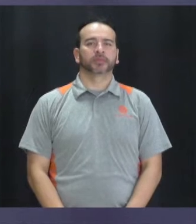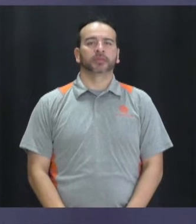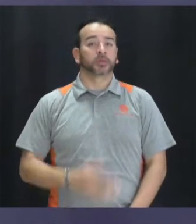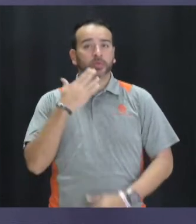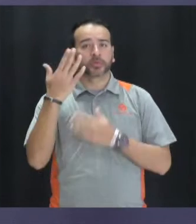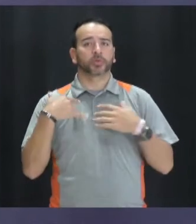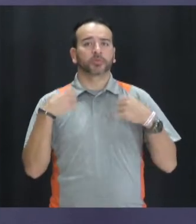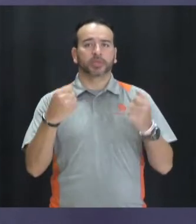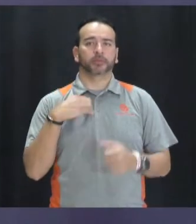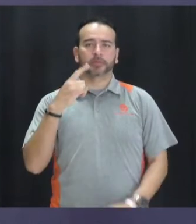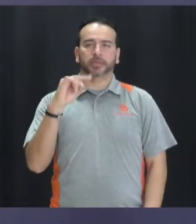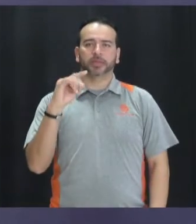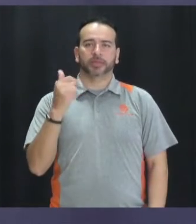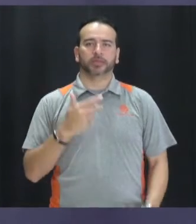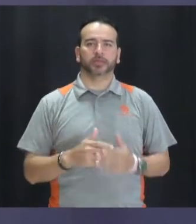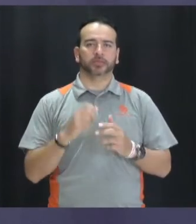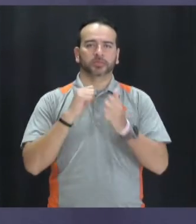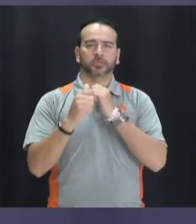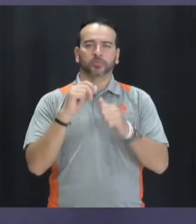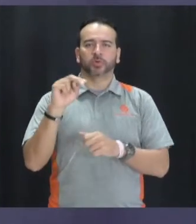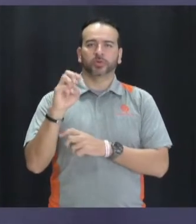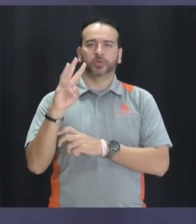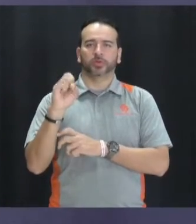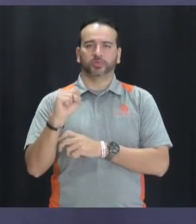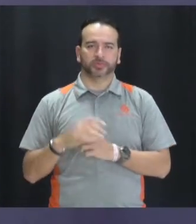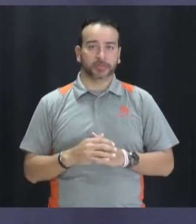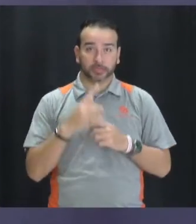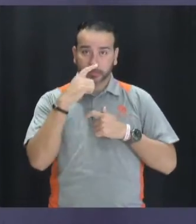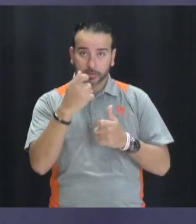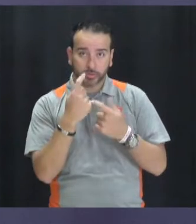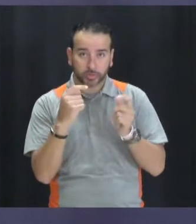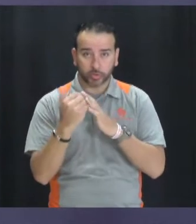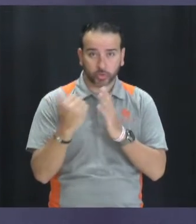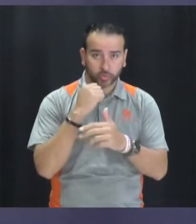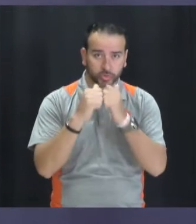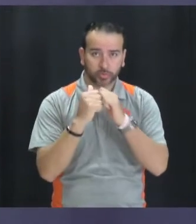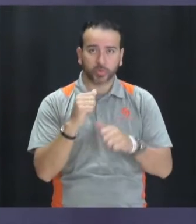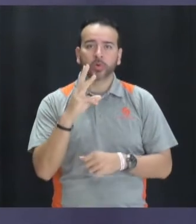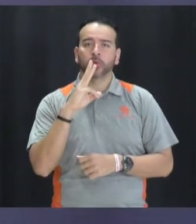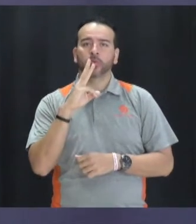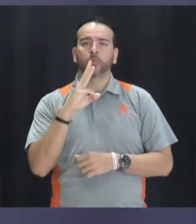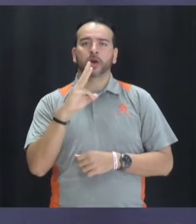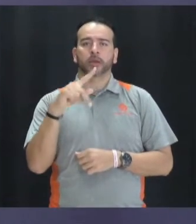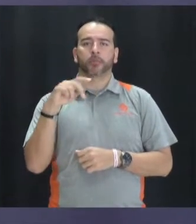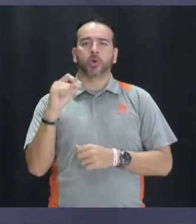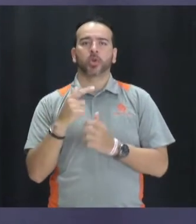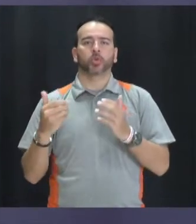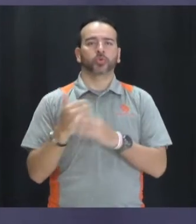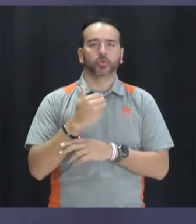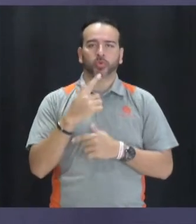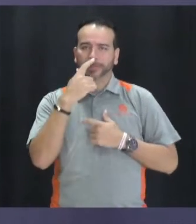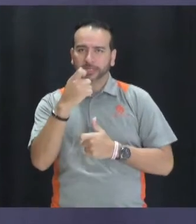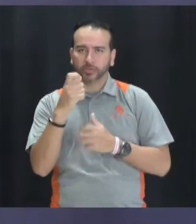Good morning Braves, I'm Elias and here's your sports news. Interested in trying a new sport? The Water Polo New Player Interest